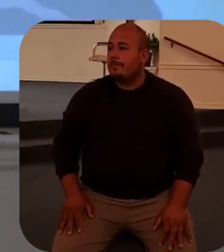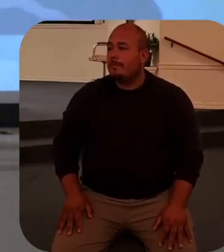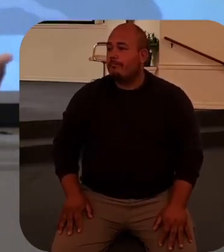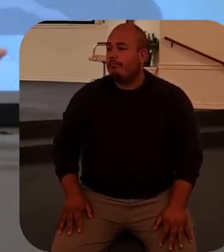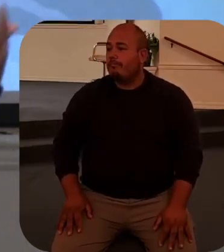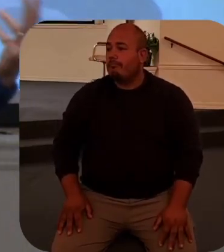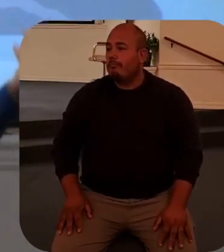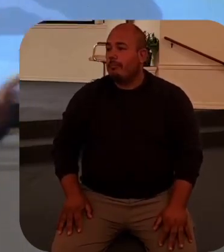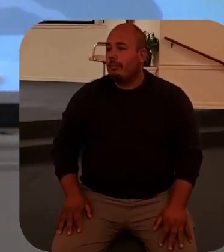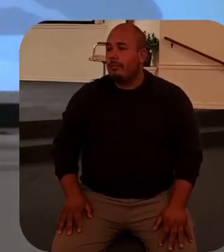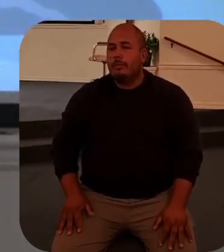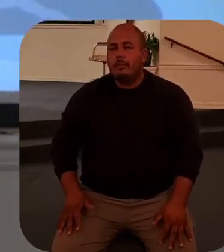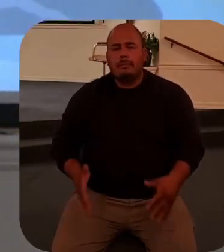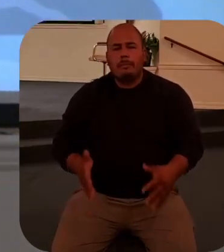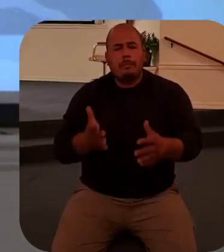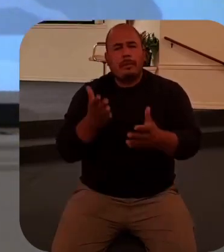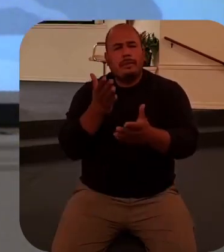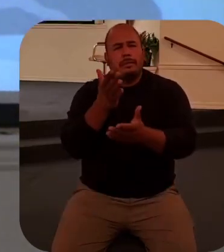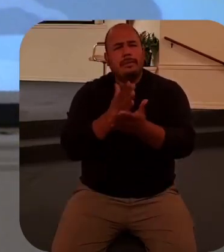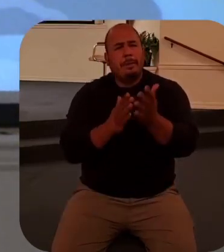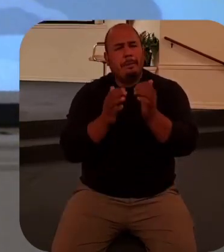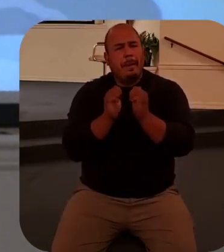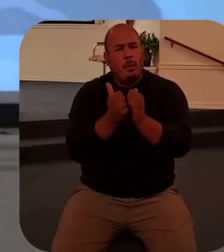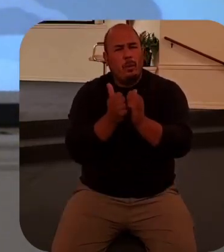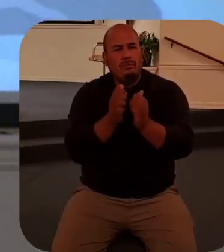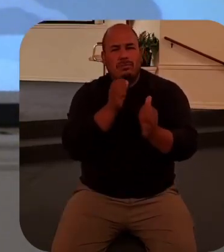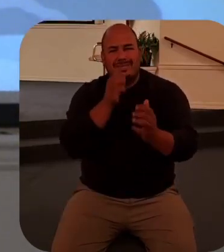But somehow that doesn't seem right.